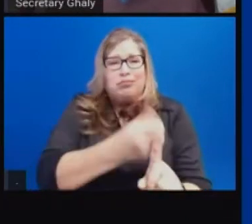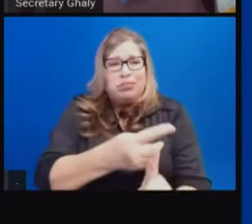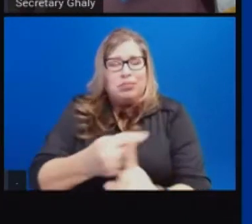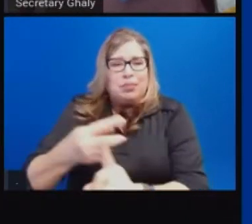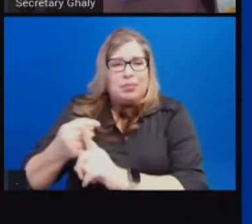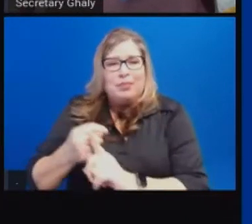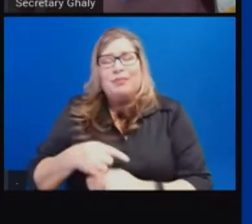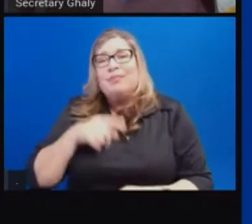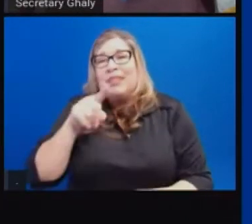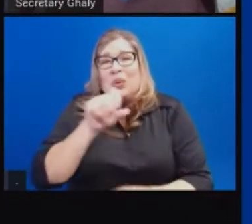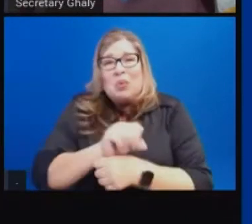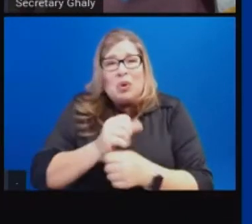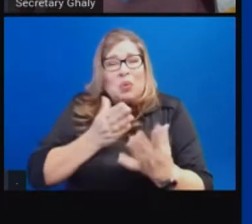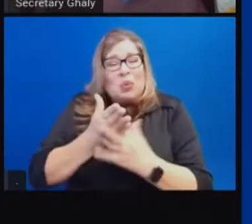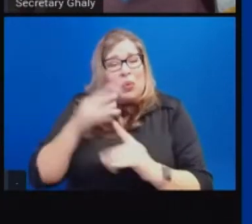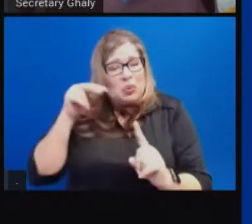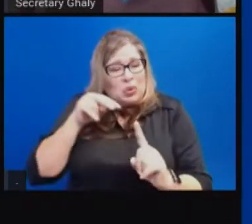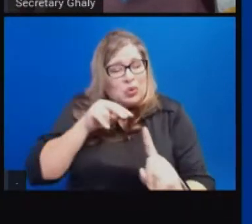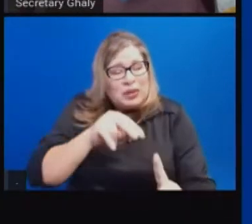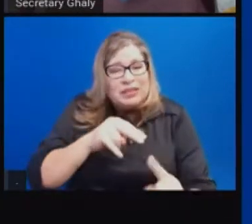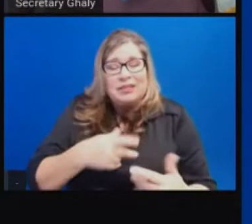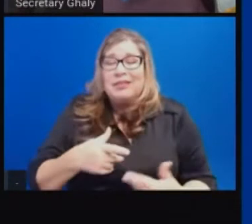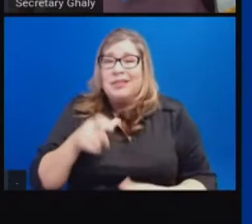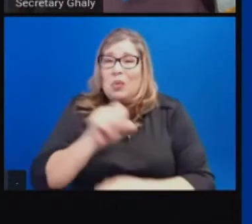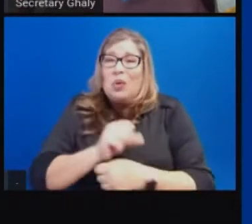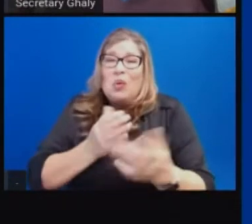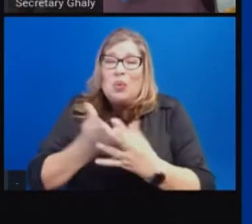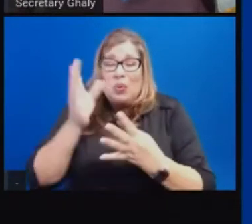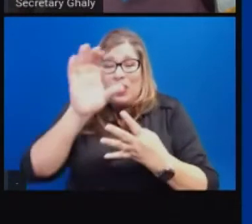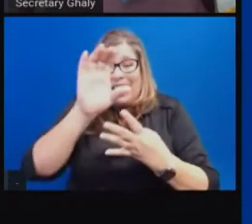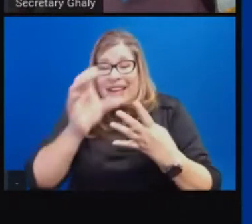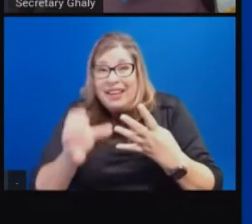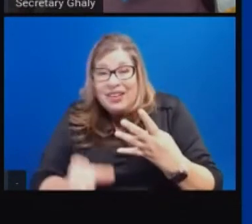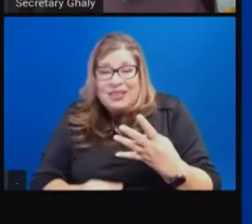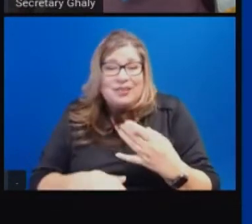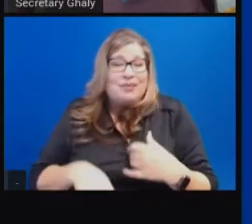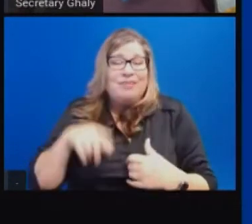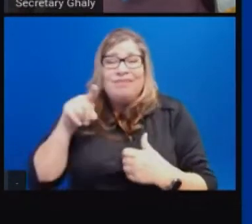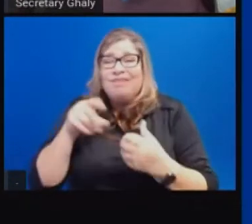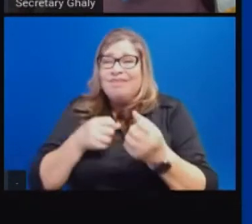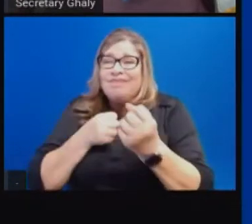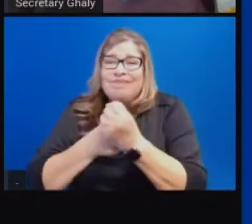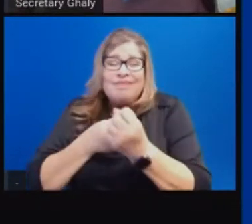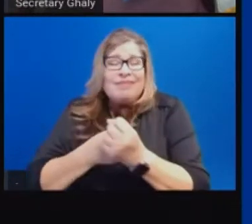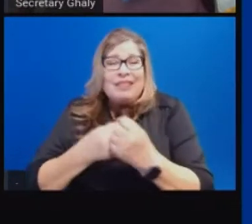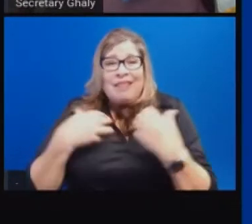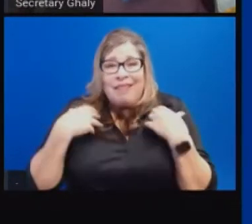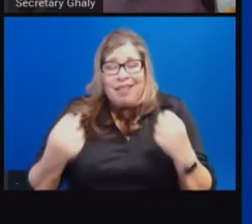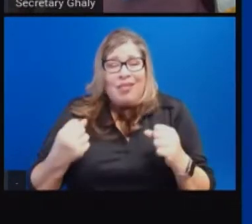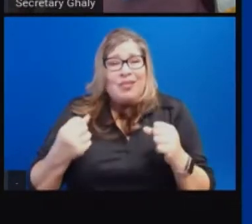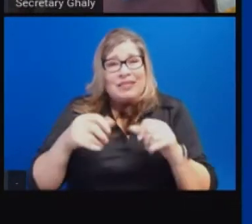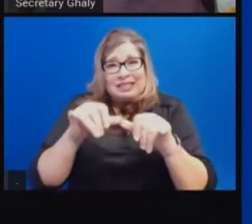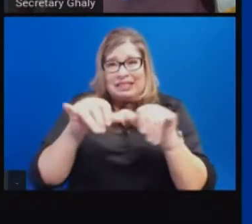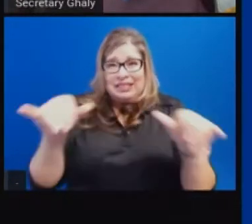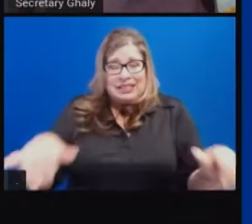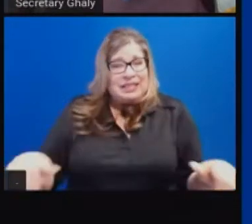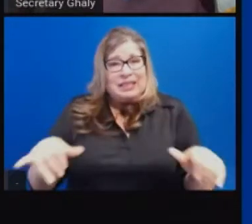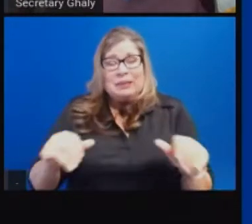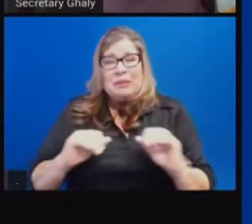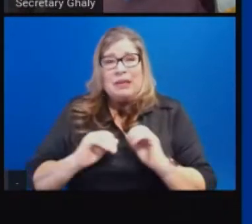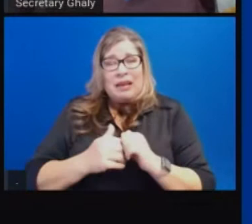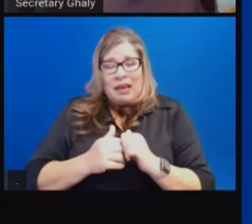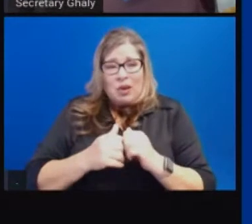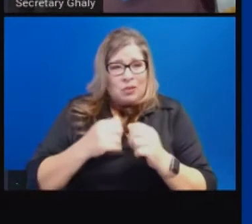through the tiering system in the regional stay at home order, supporting their health departments, their health systems through the